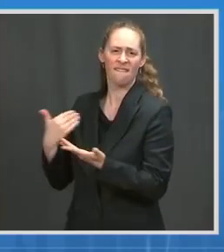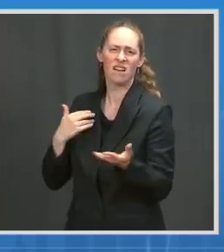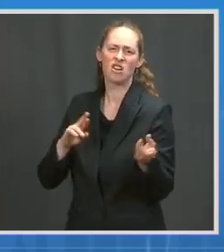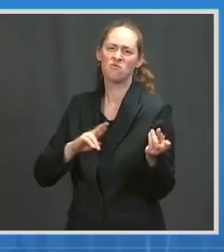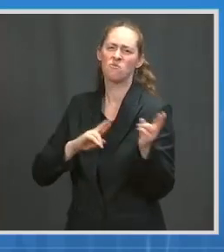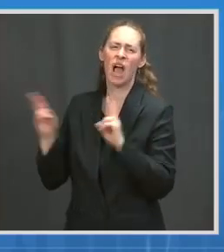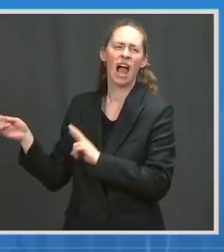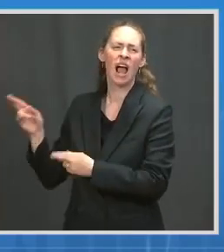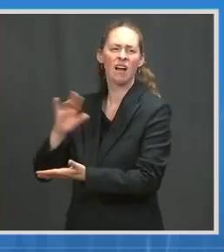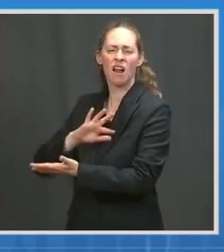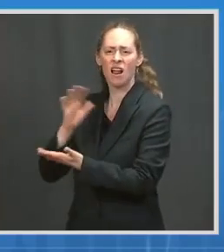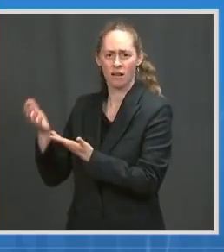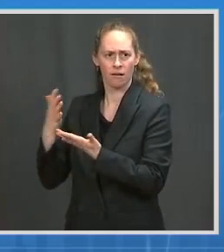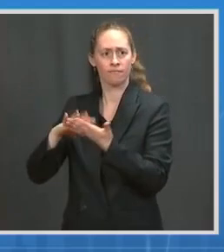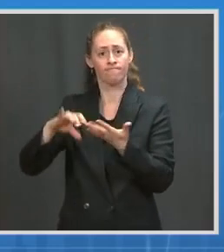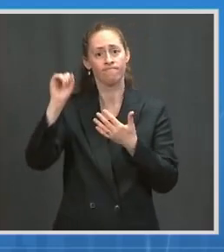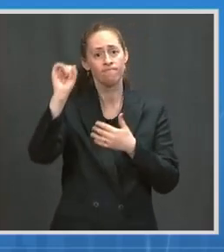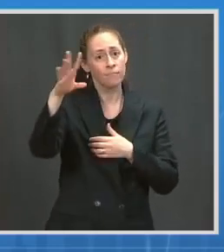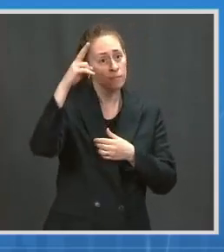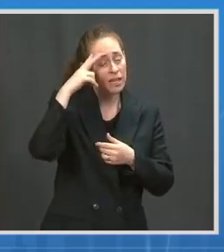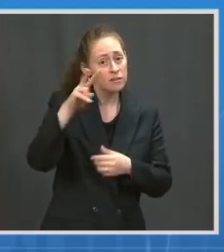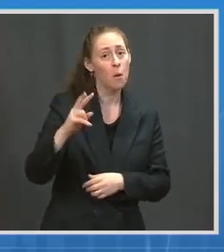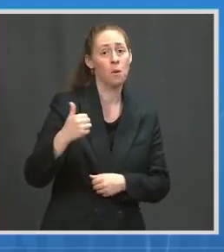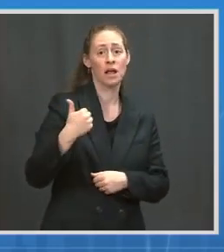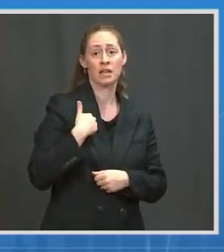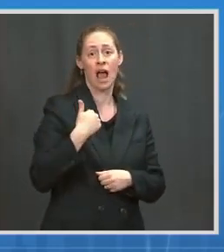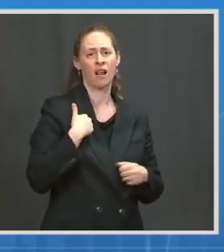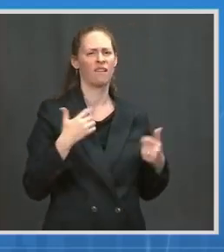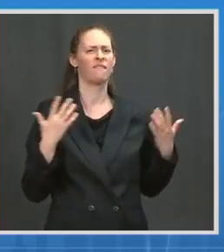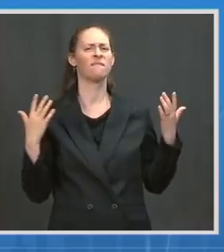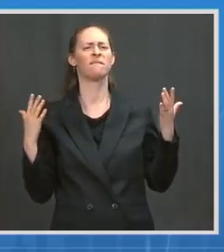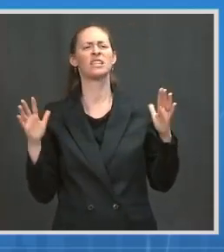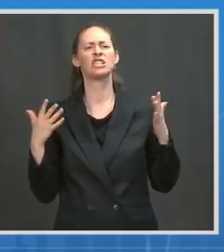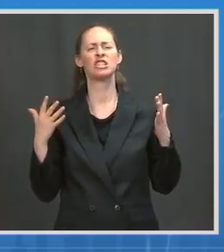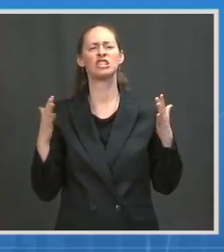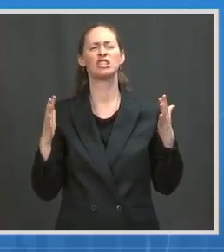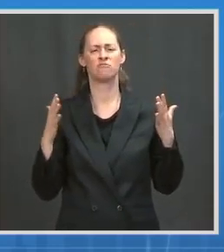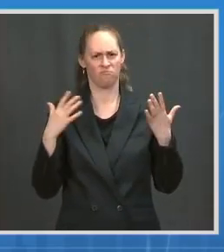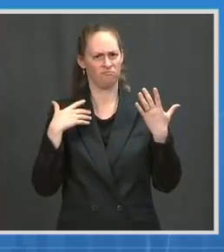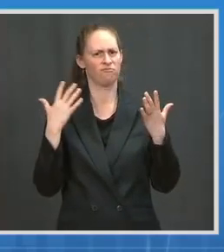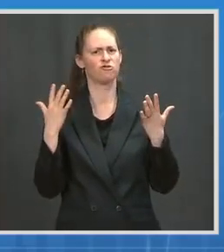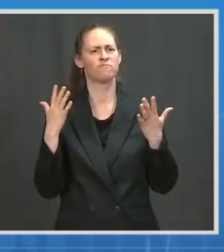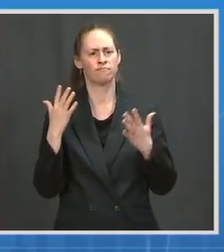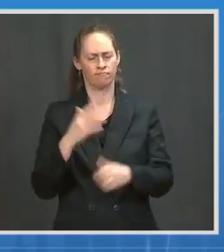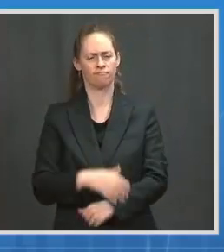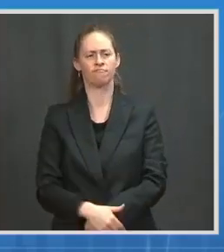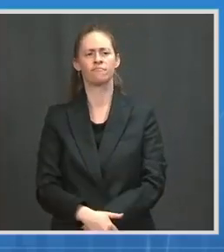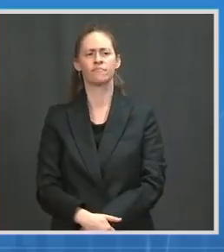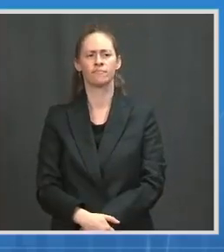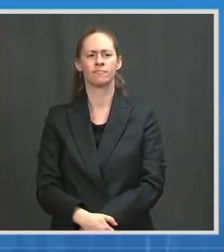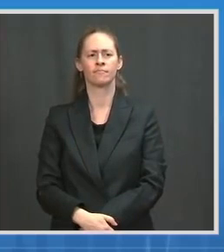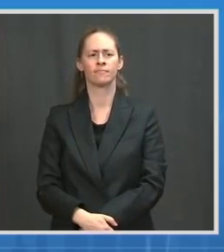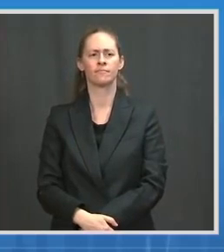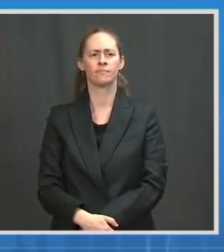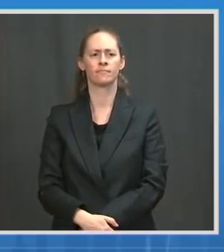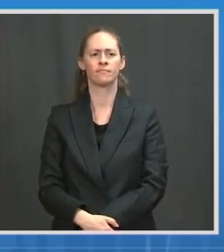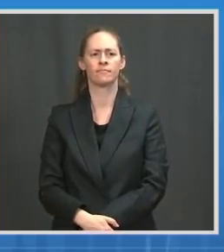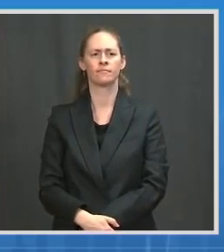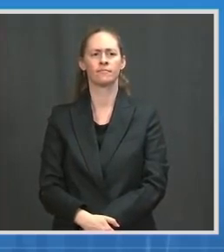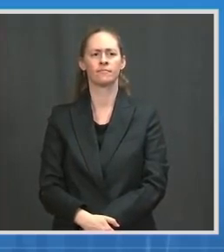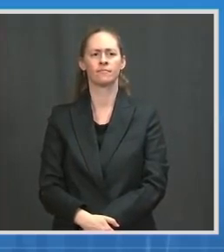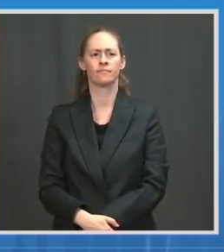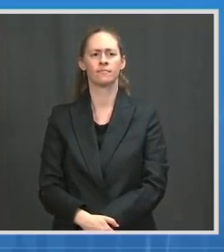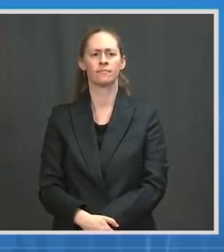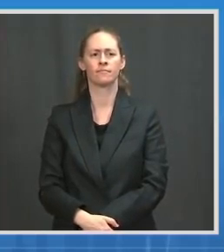Canada. We also announced that we would be exporting the entire block of AstraZeneca vaccines